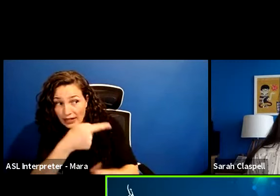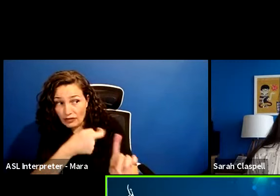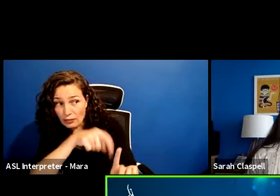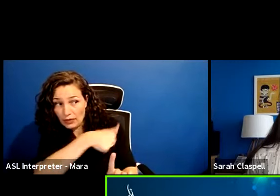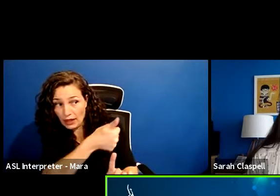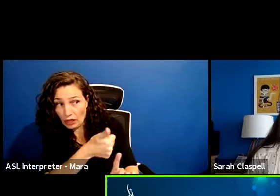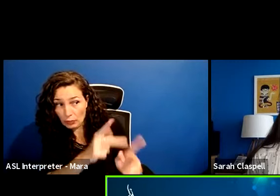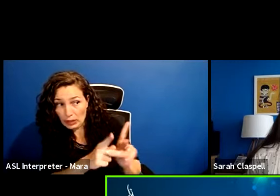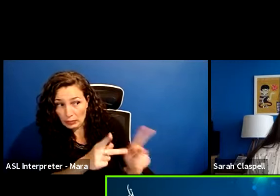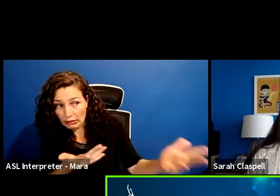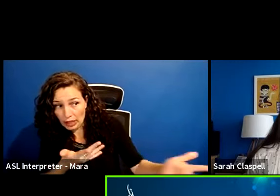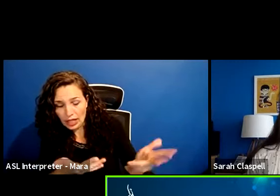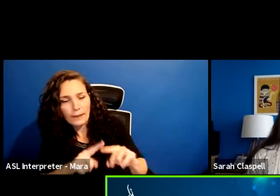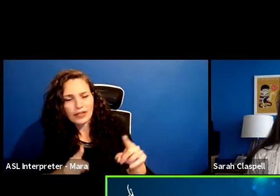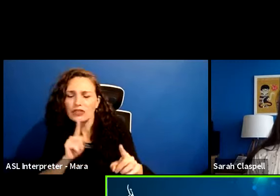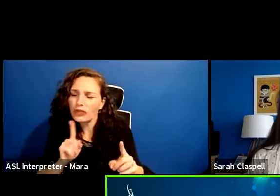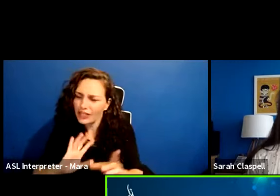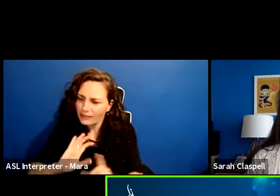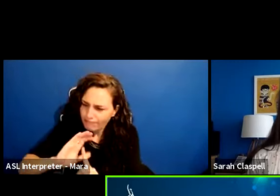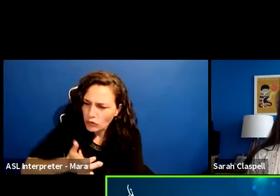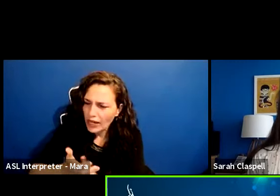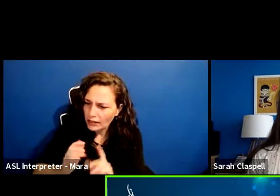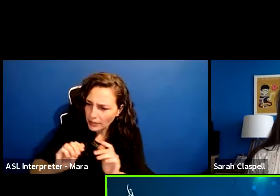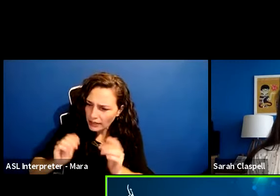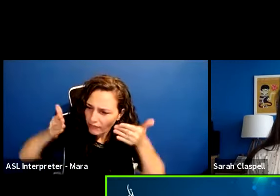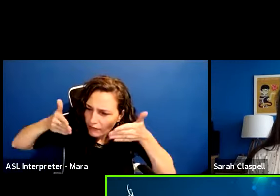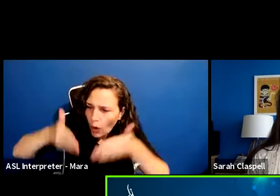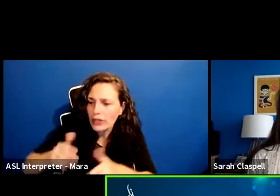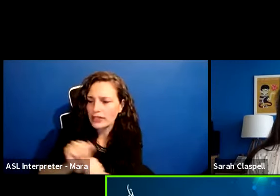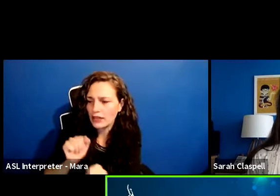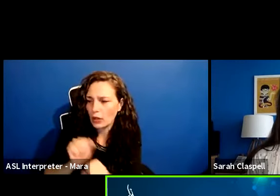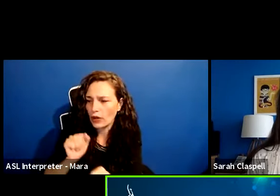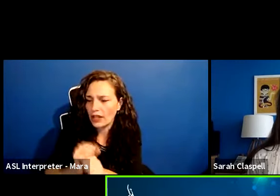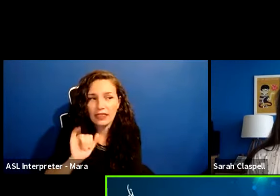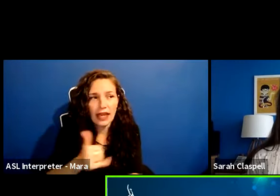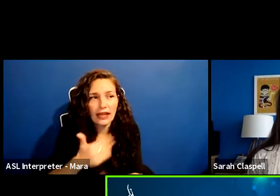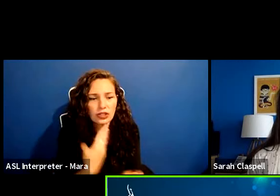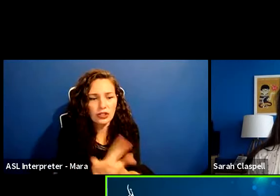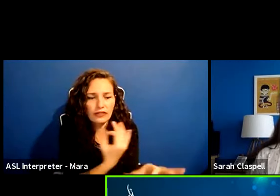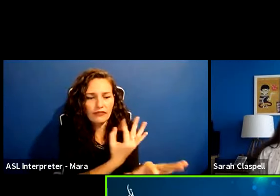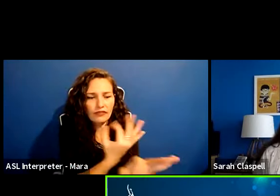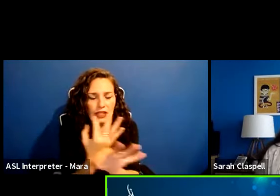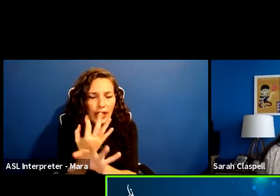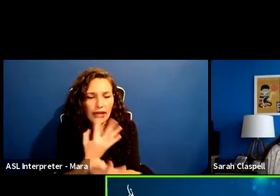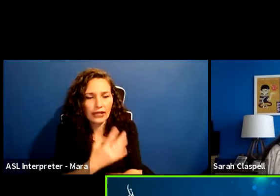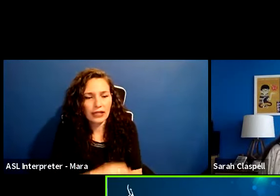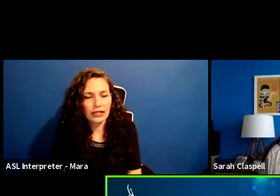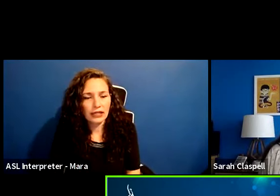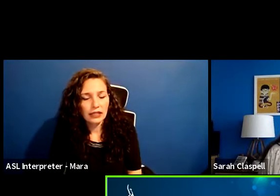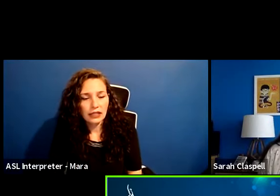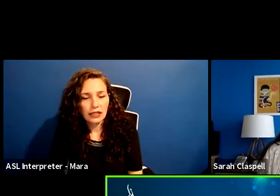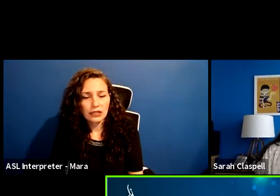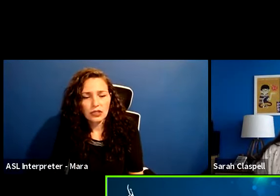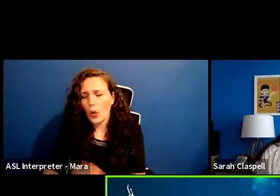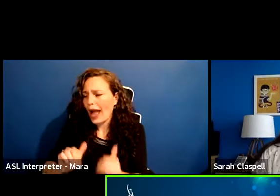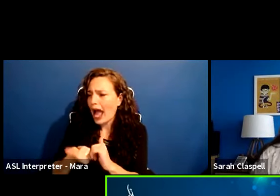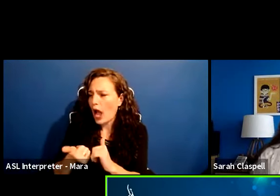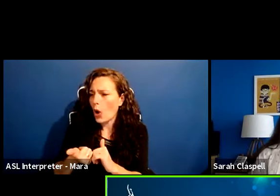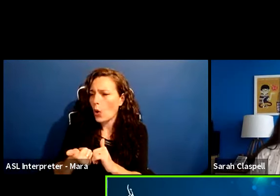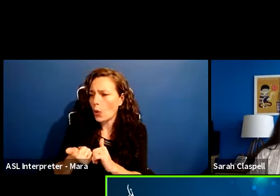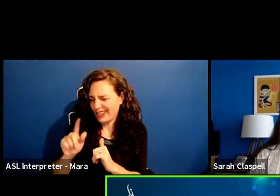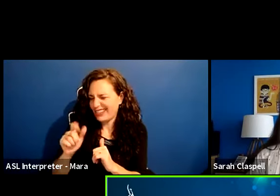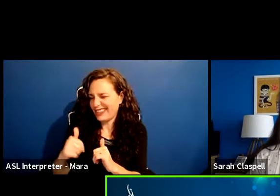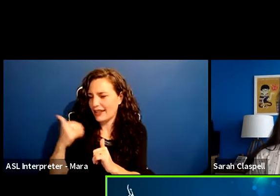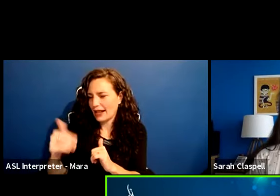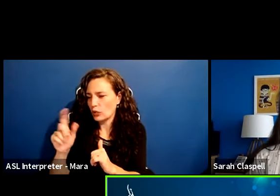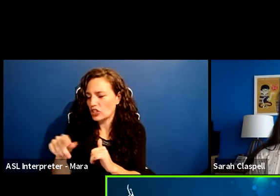on. So that's a great, great piece of feedback. Um, one is, uh, it's how do improv classes work? Cause